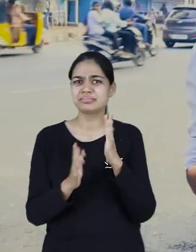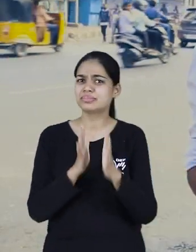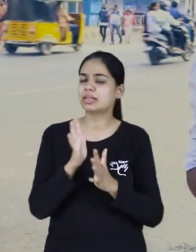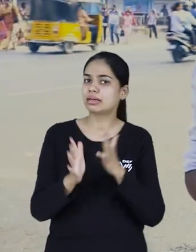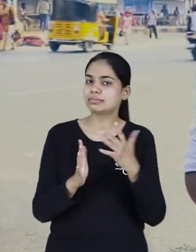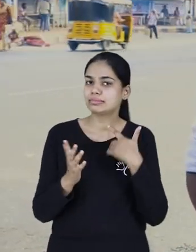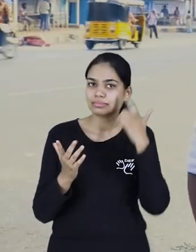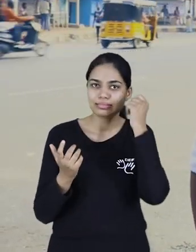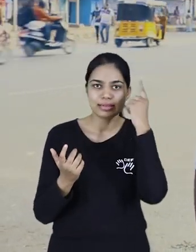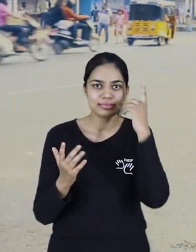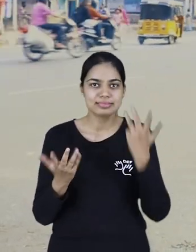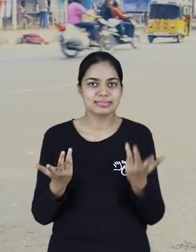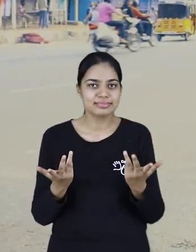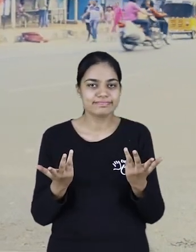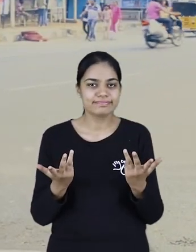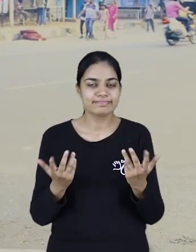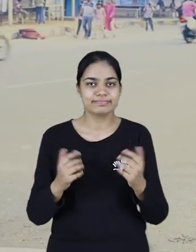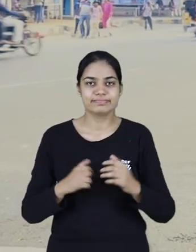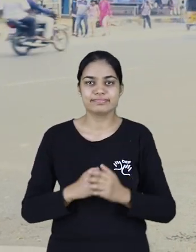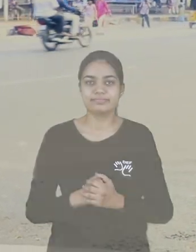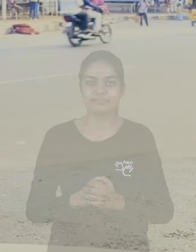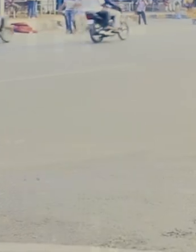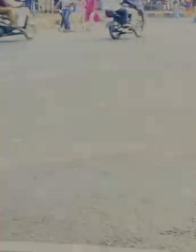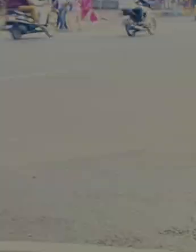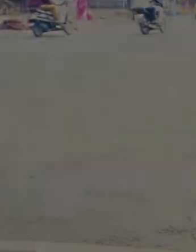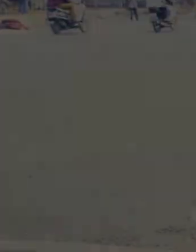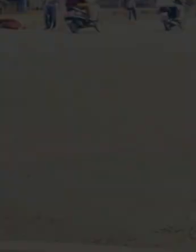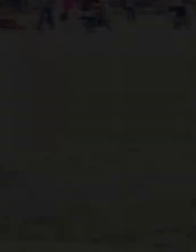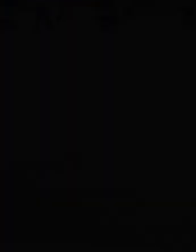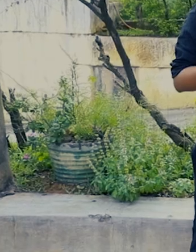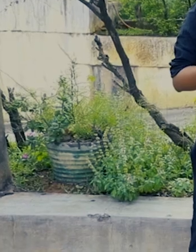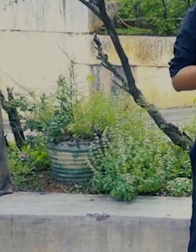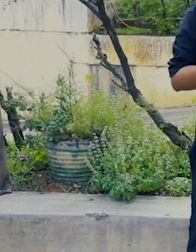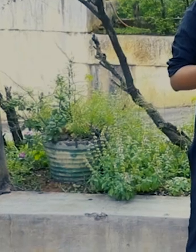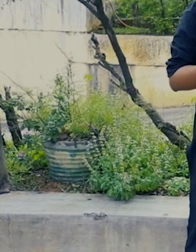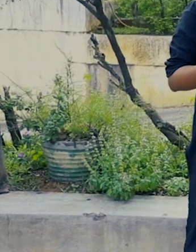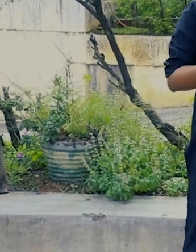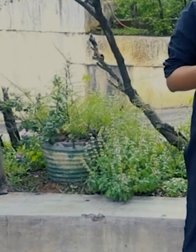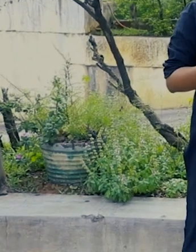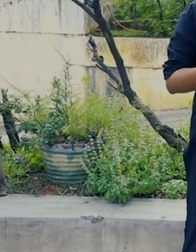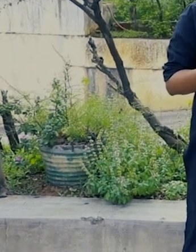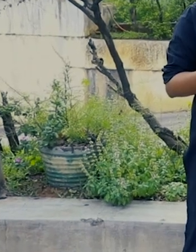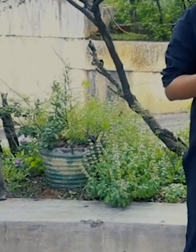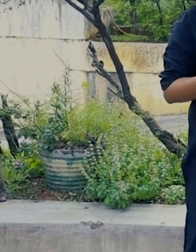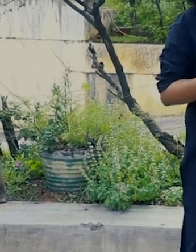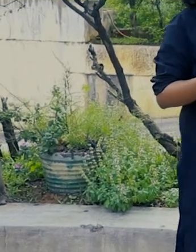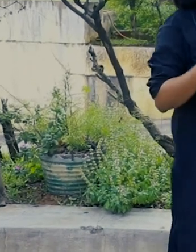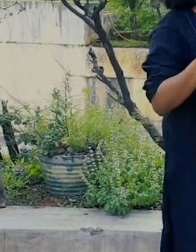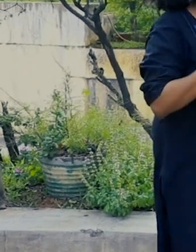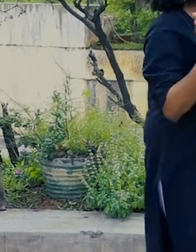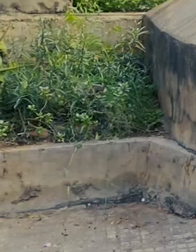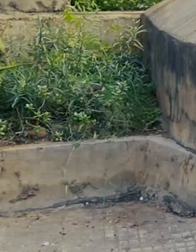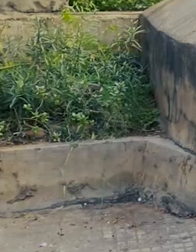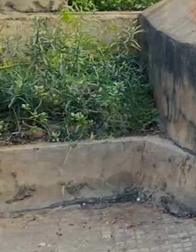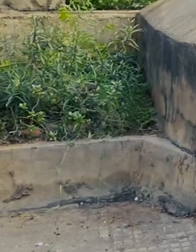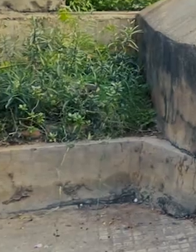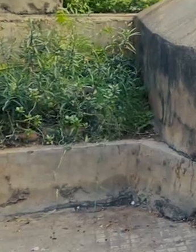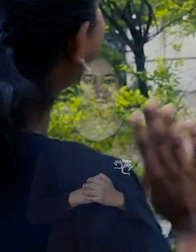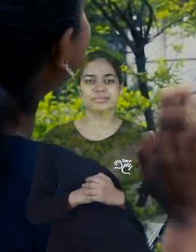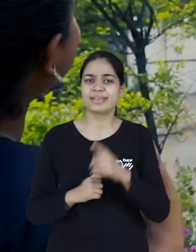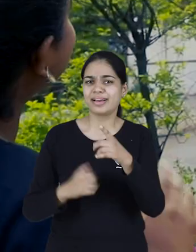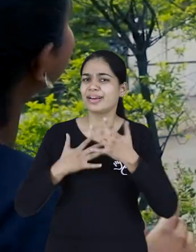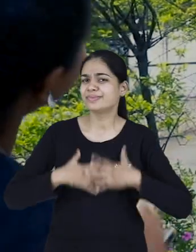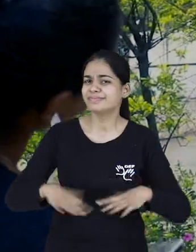ok hi hey hello